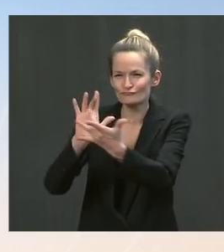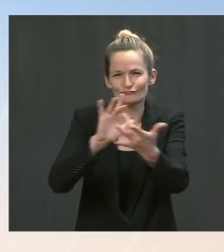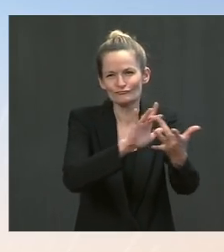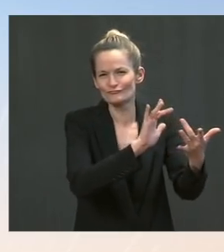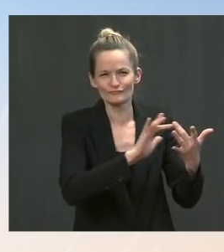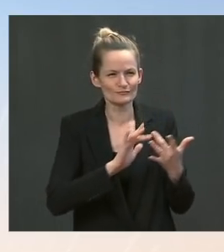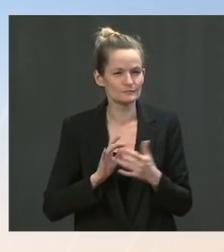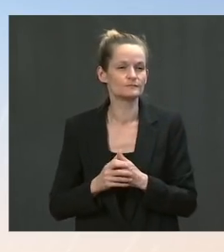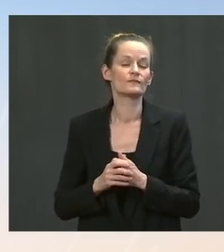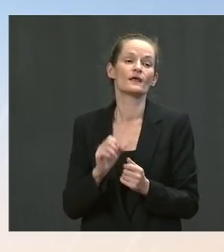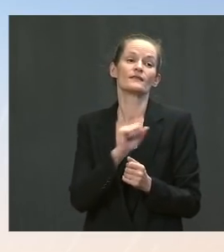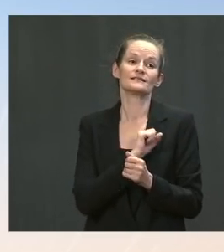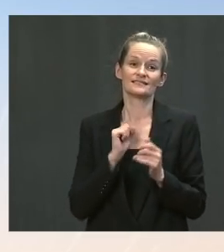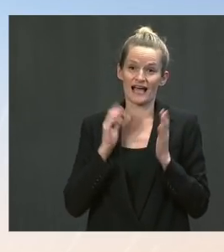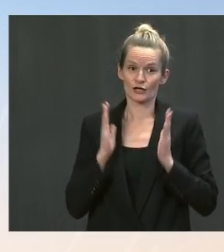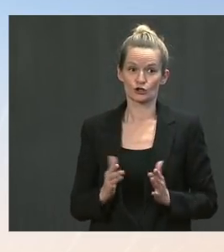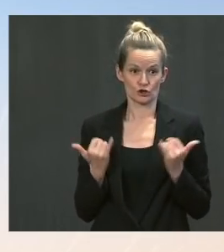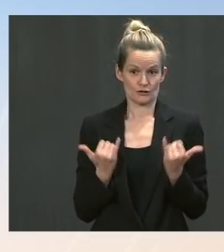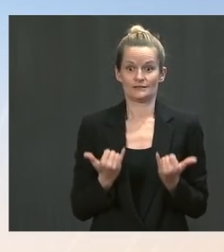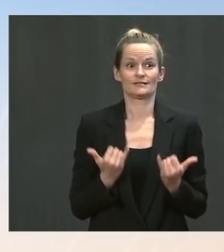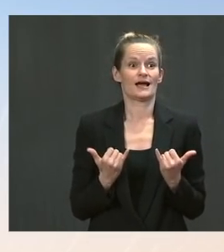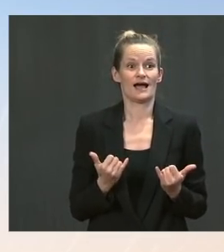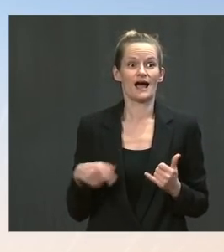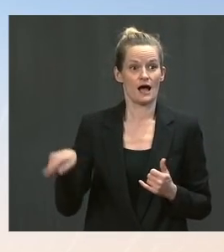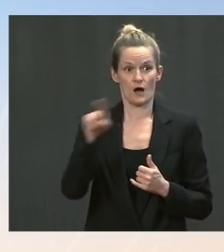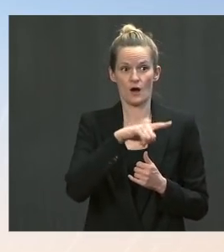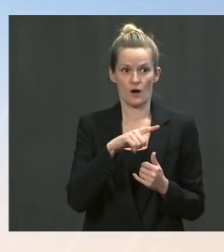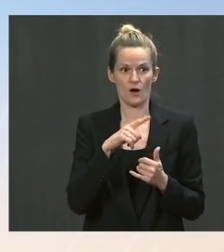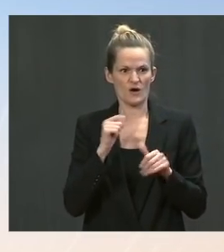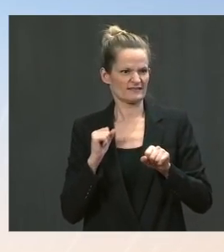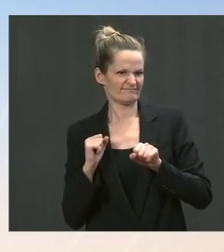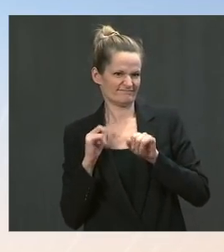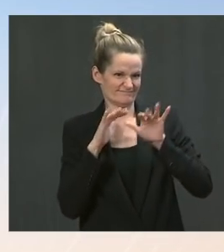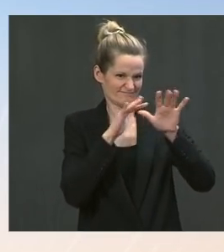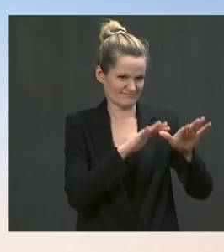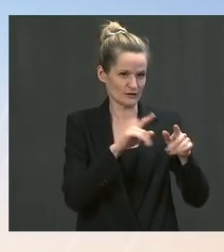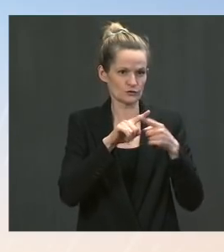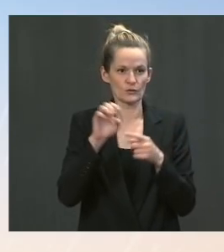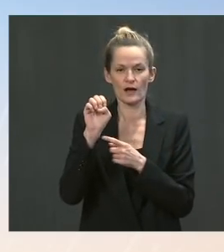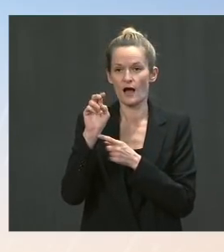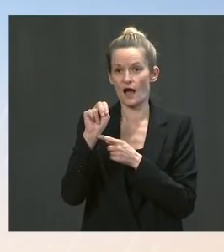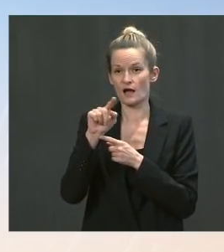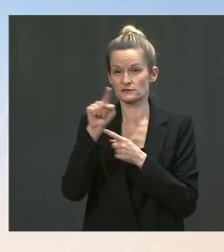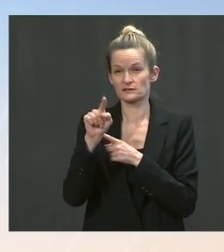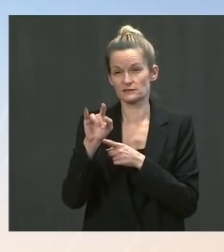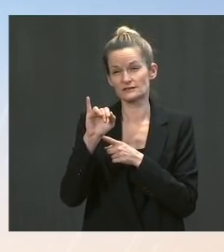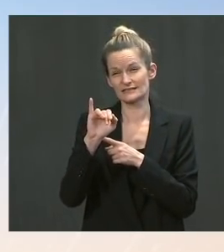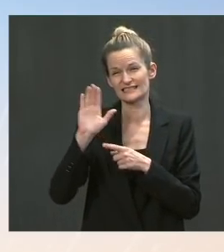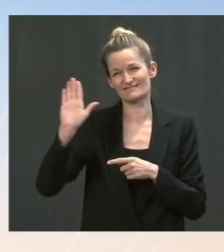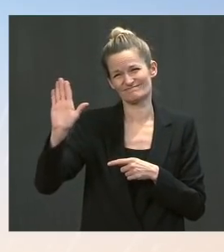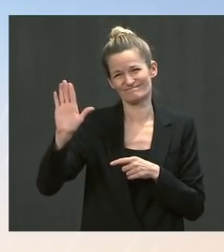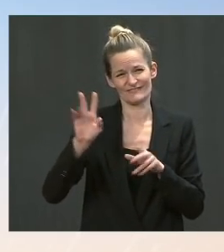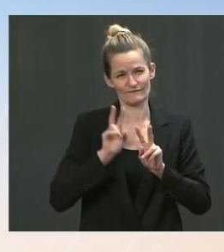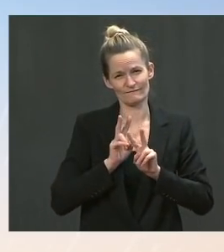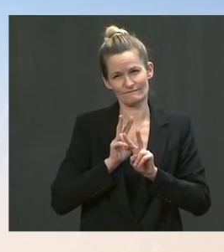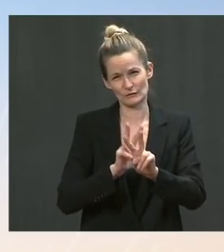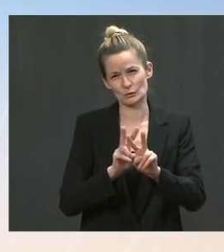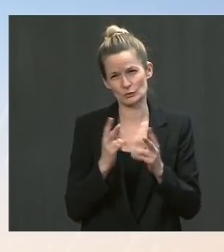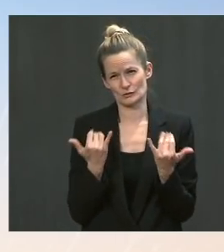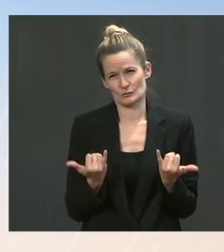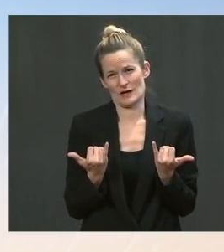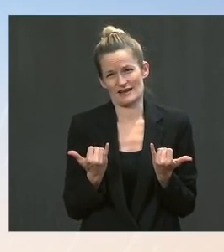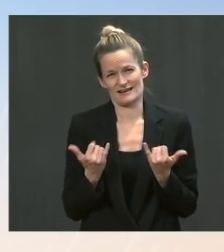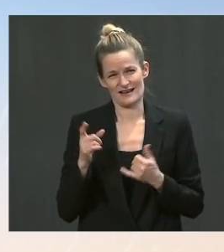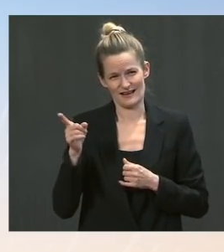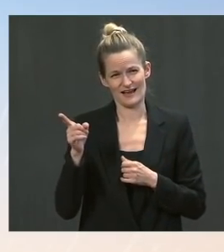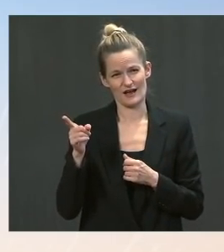former Senator Enzi's funeral today, but we expect things to proceed and look forward to getting updates of progress over the weekend.